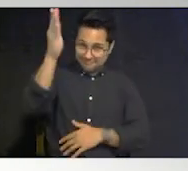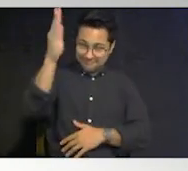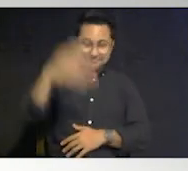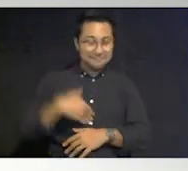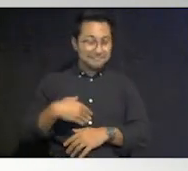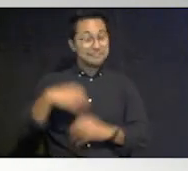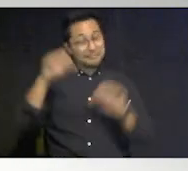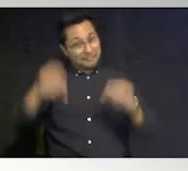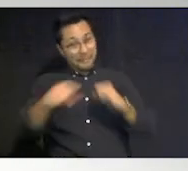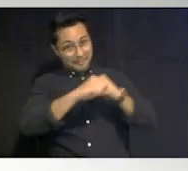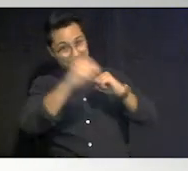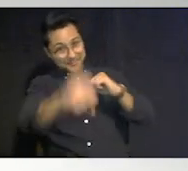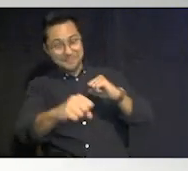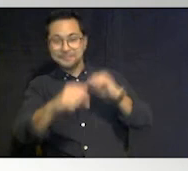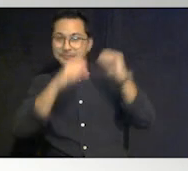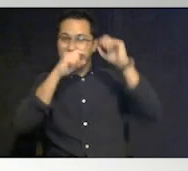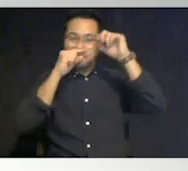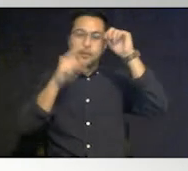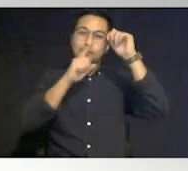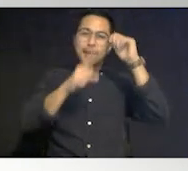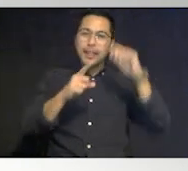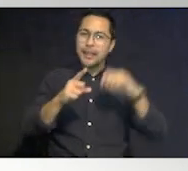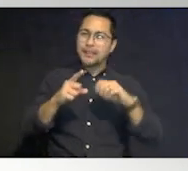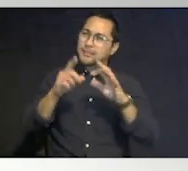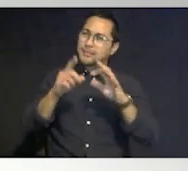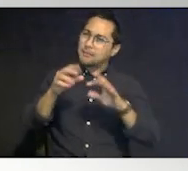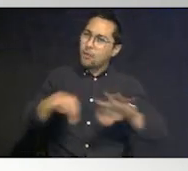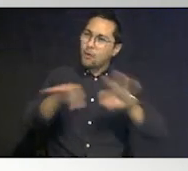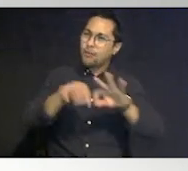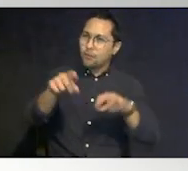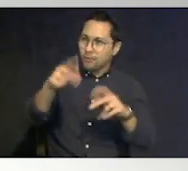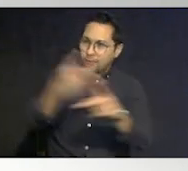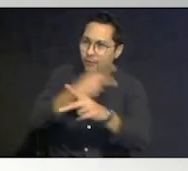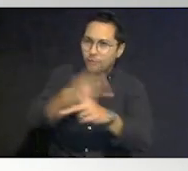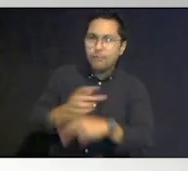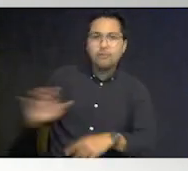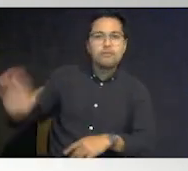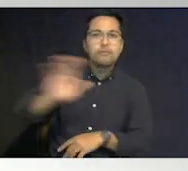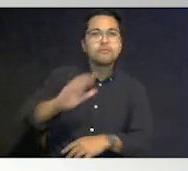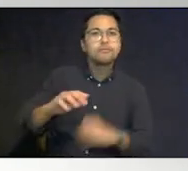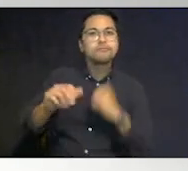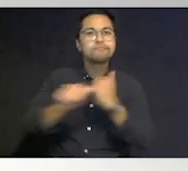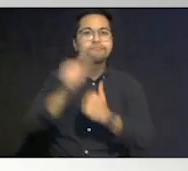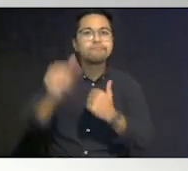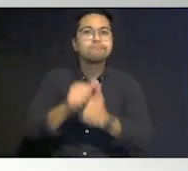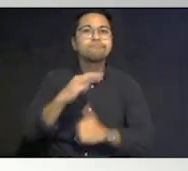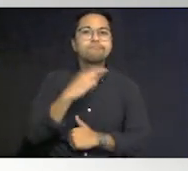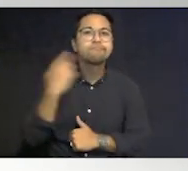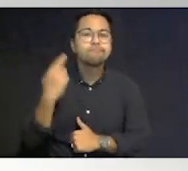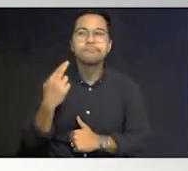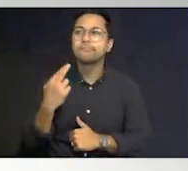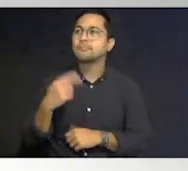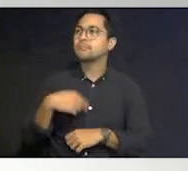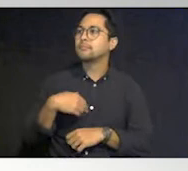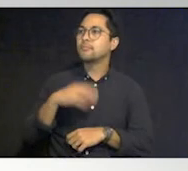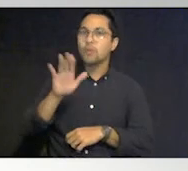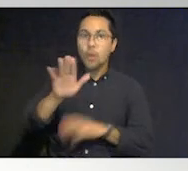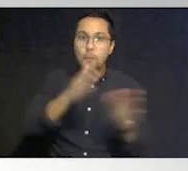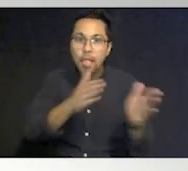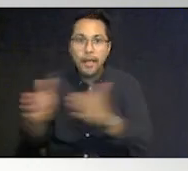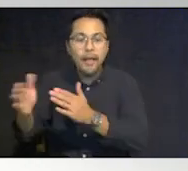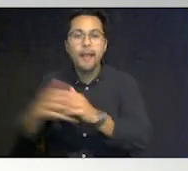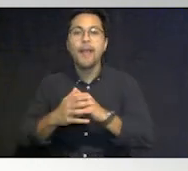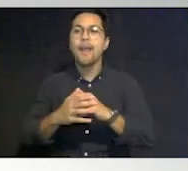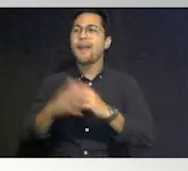but the takeaways really are to assess your risks planned on how you're going to address those risks and what resources